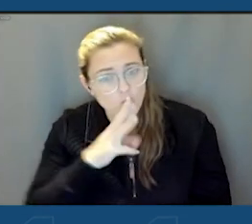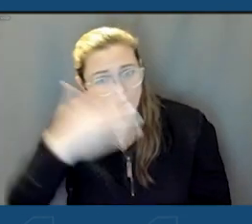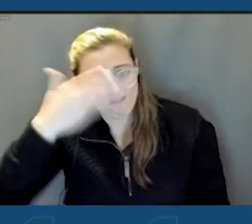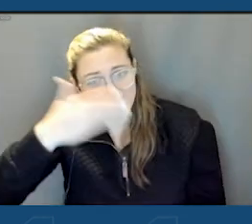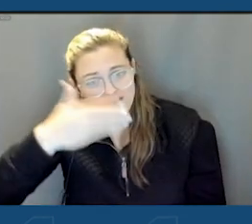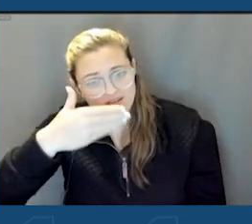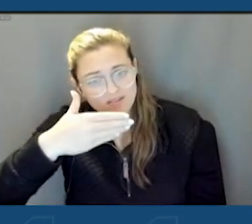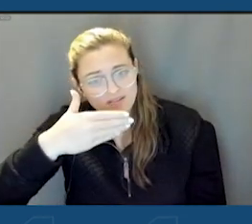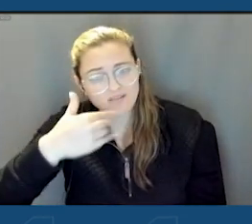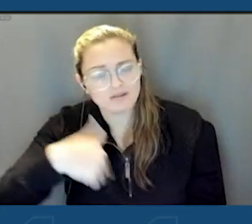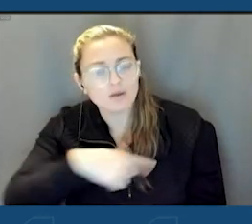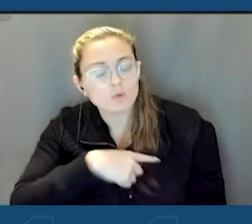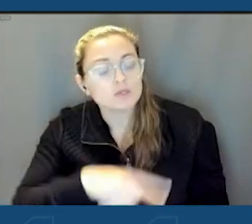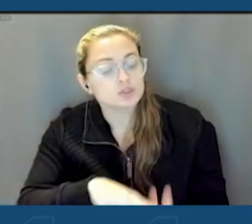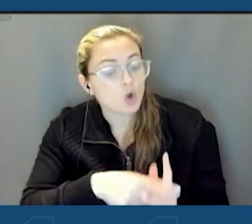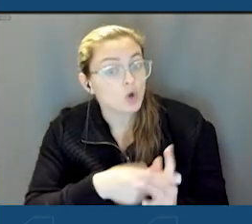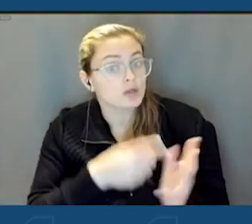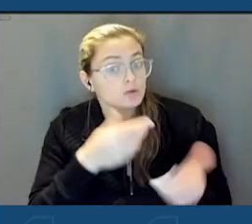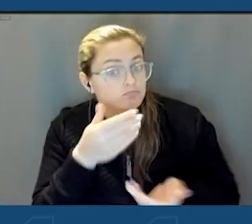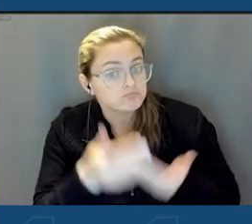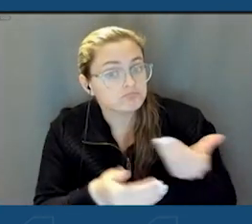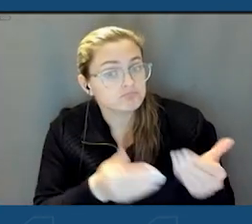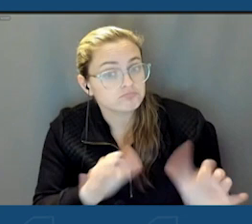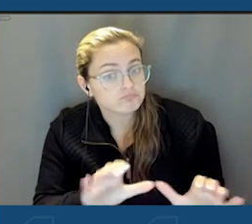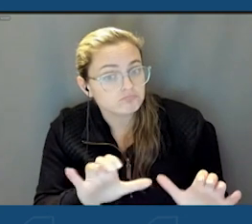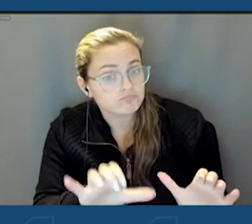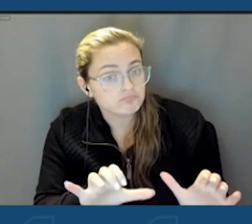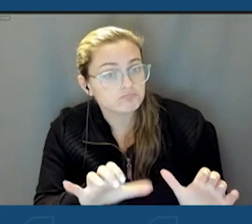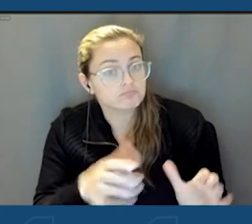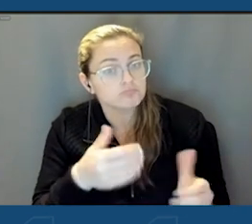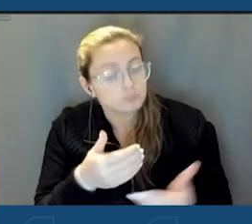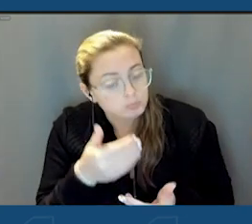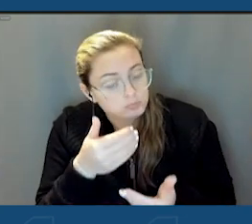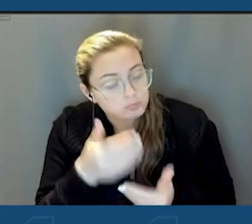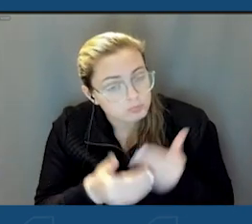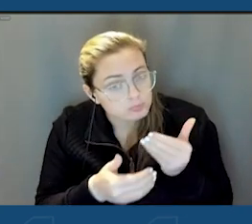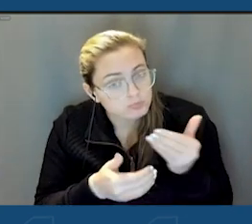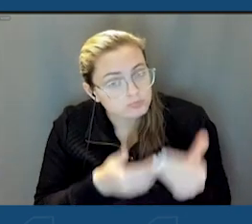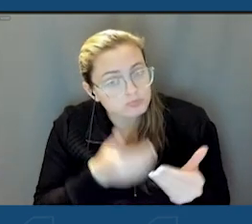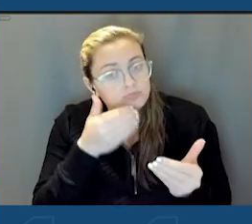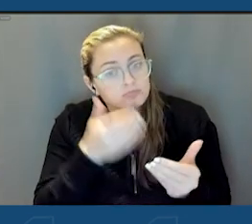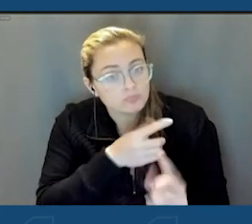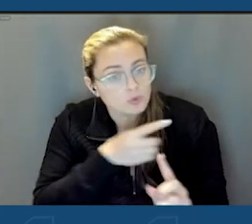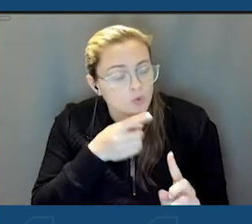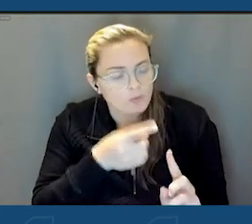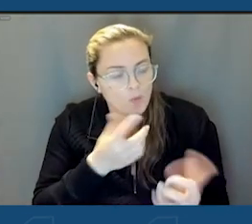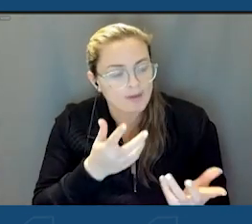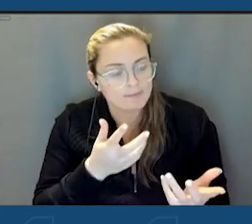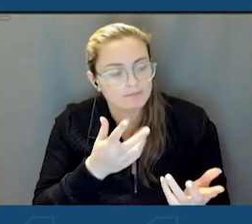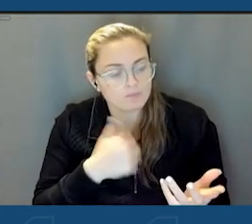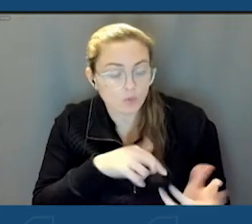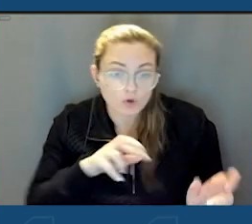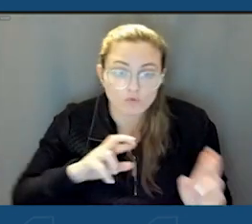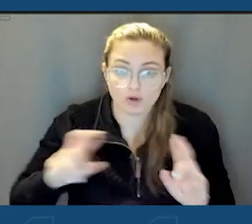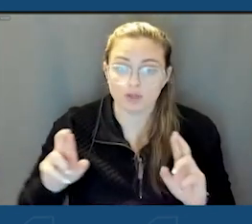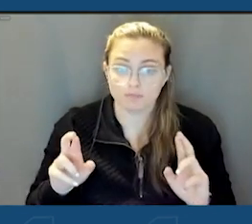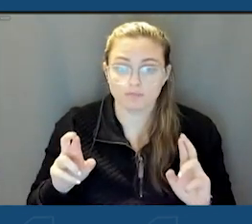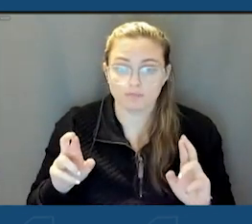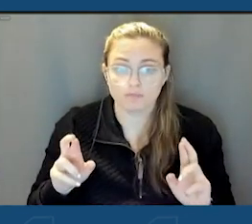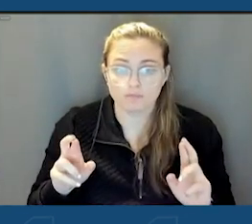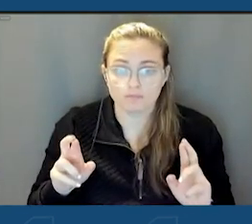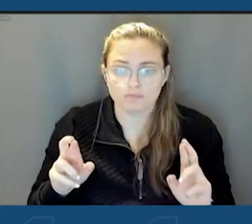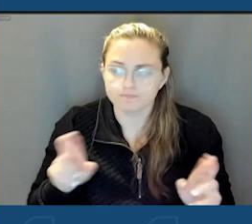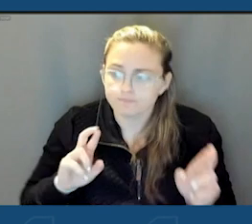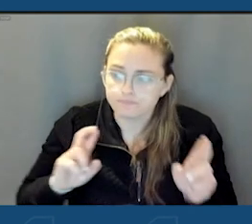Uh, and we started to do that. Uh, little by little, we started to get to the point where we are ready now. We're